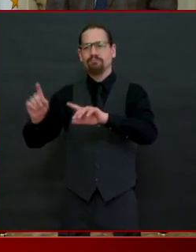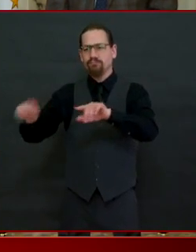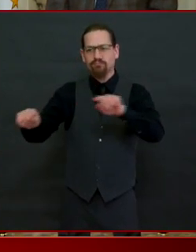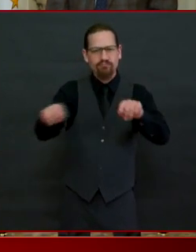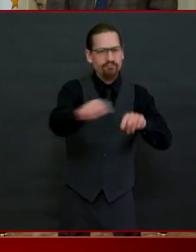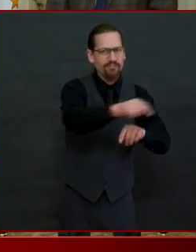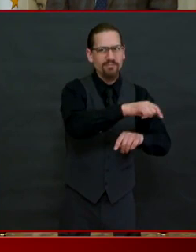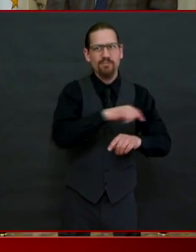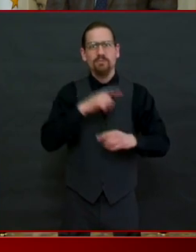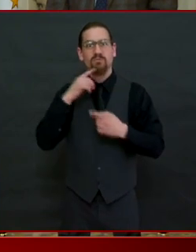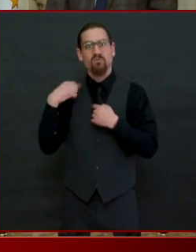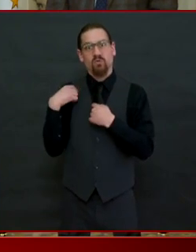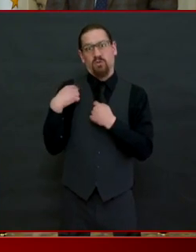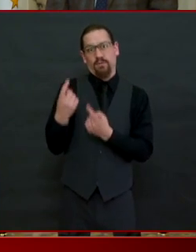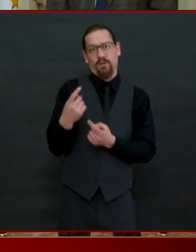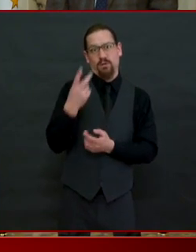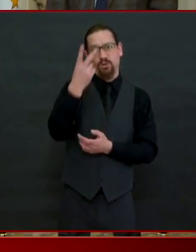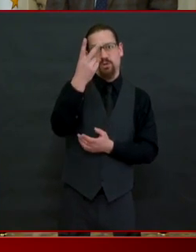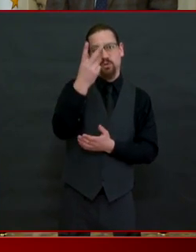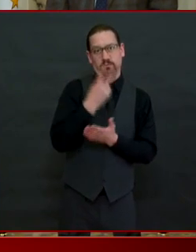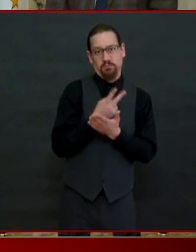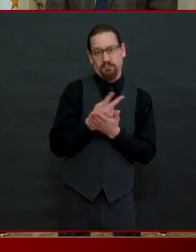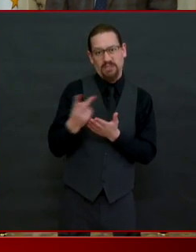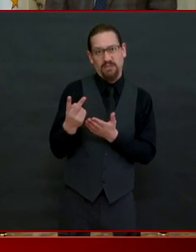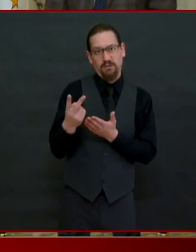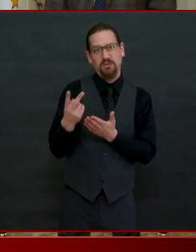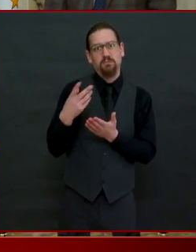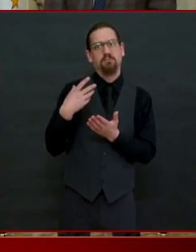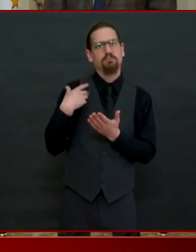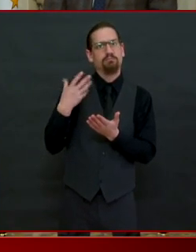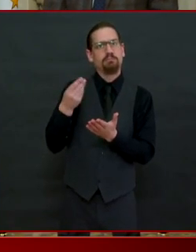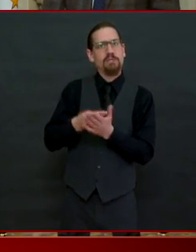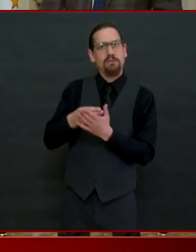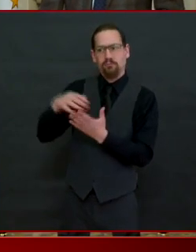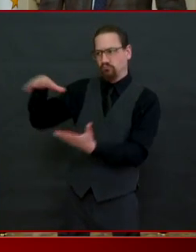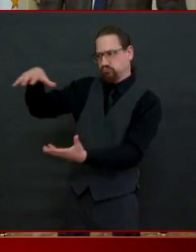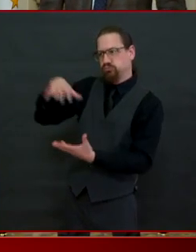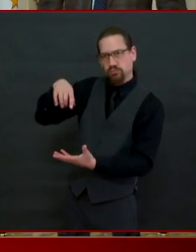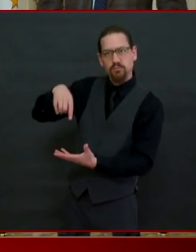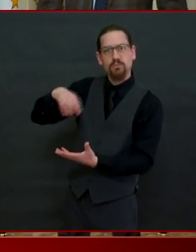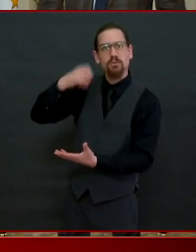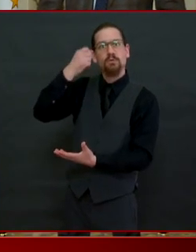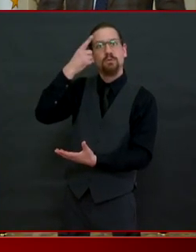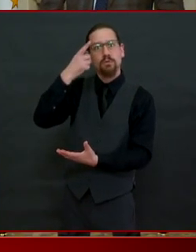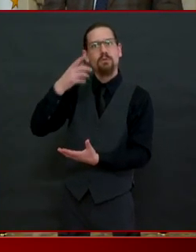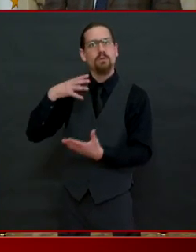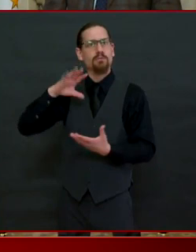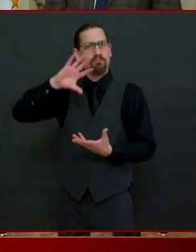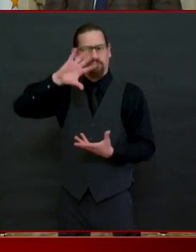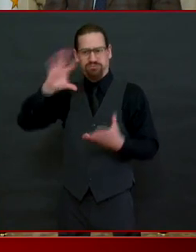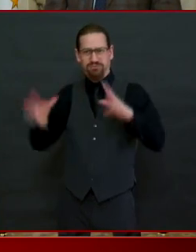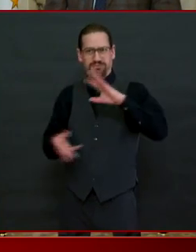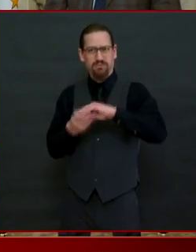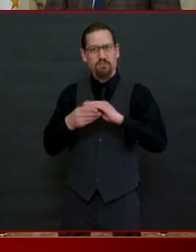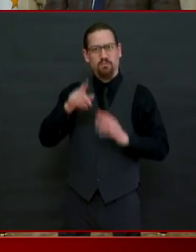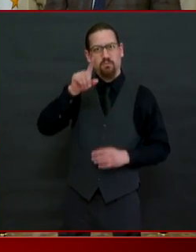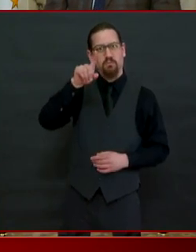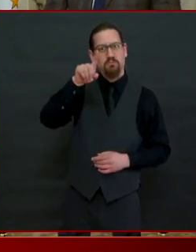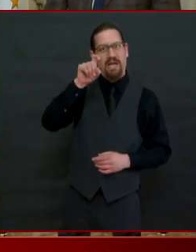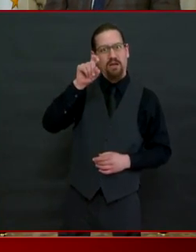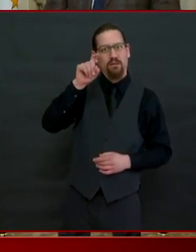quickly to disperse about a hundred and twenty six thousand dollars to help about 250 artists throughout the state